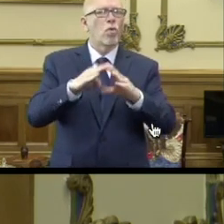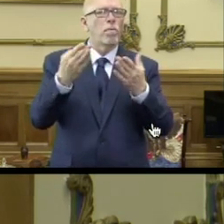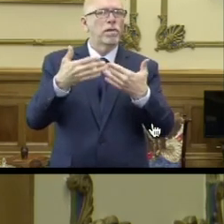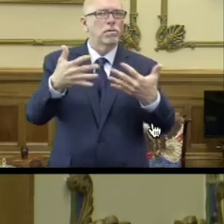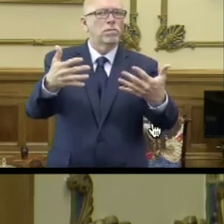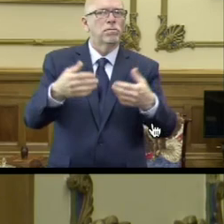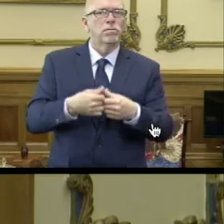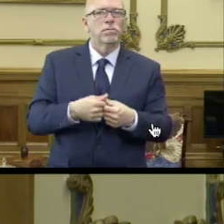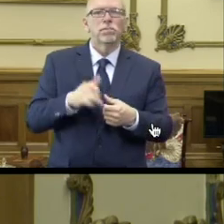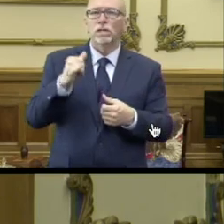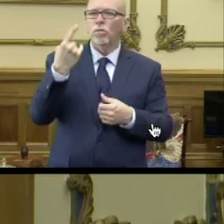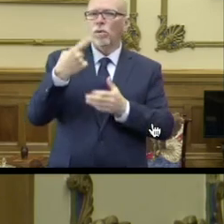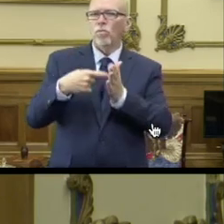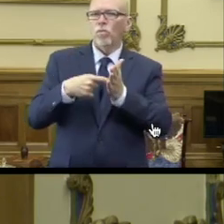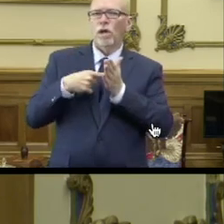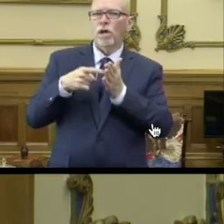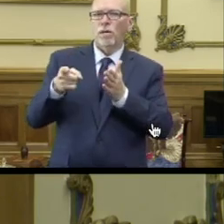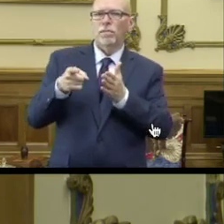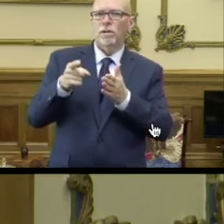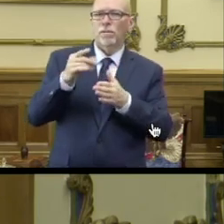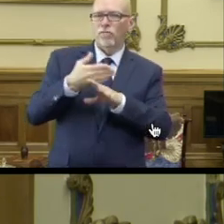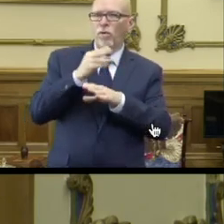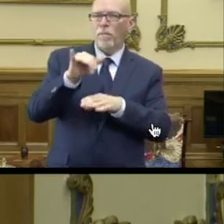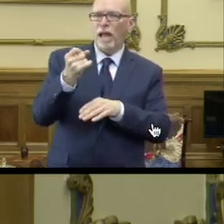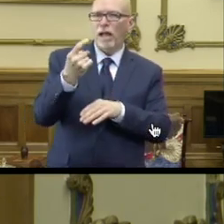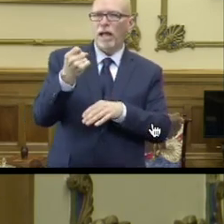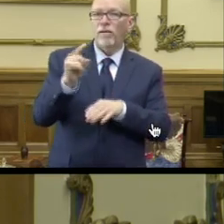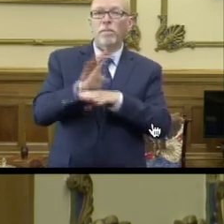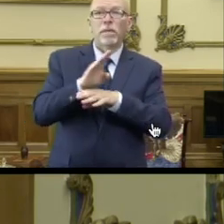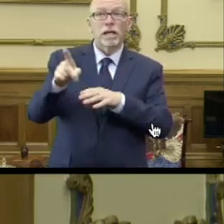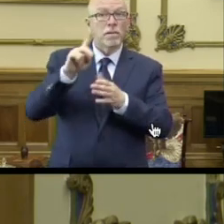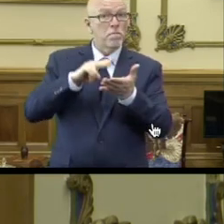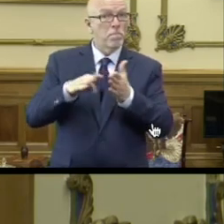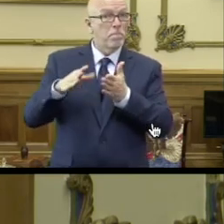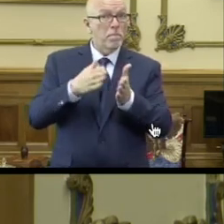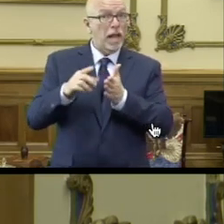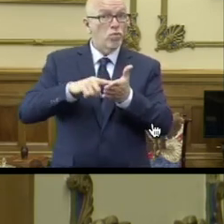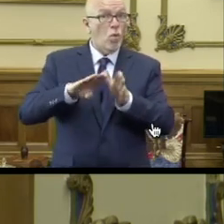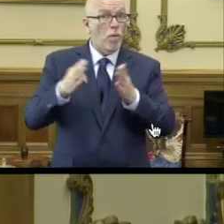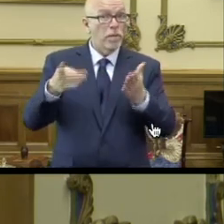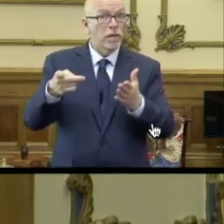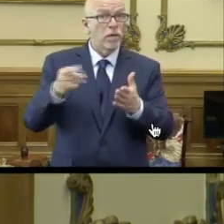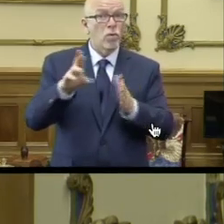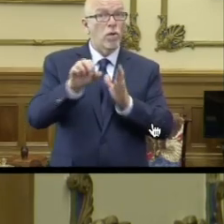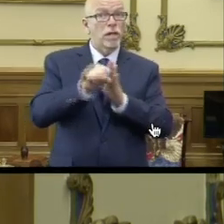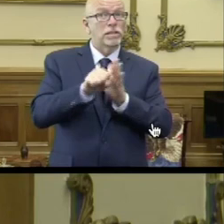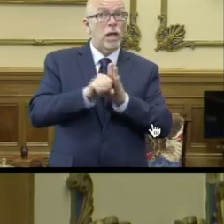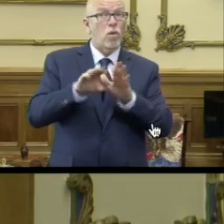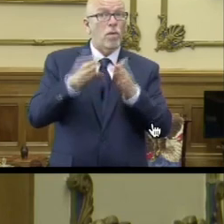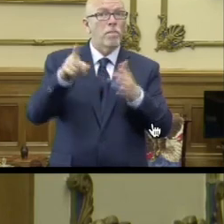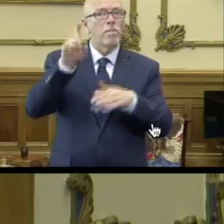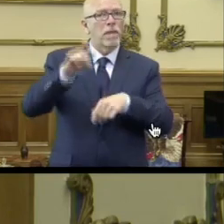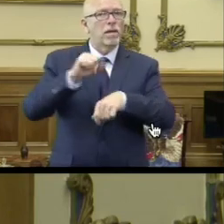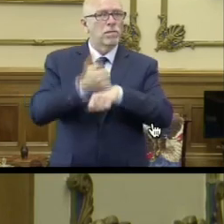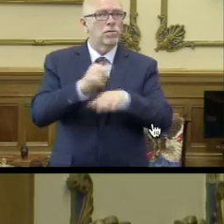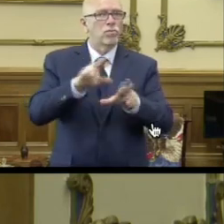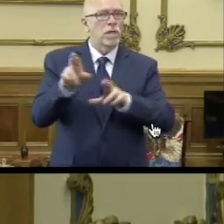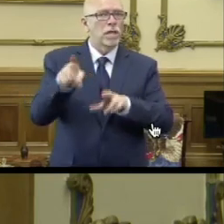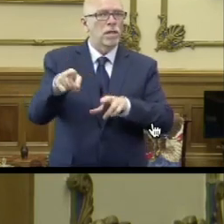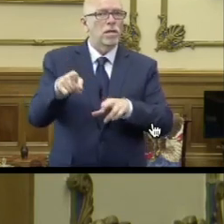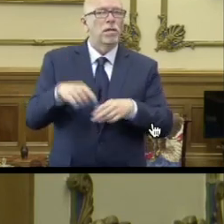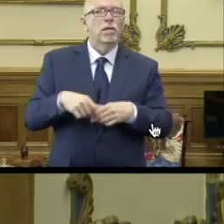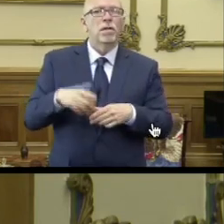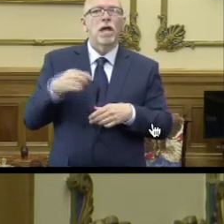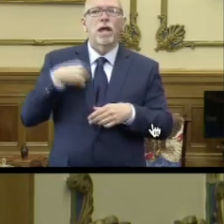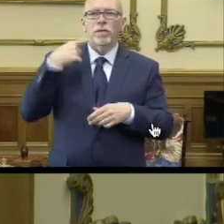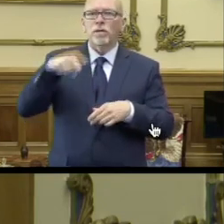And so this is one of the requirements by May 11th that businesses who intend to open or to stay open are supposed to have in place. And I think it could go a